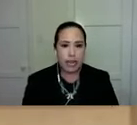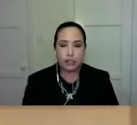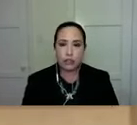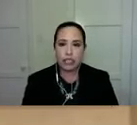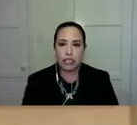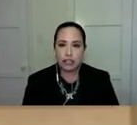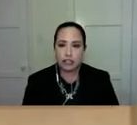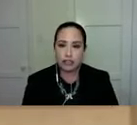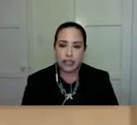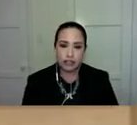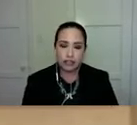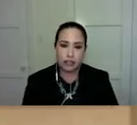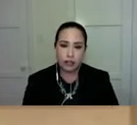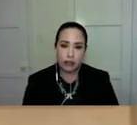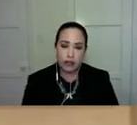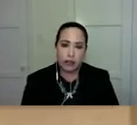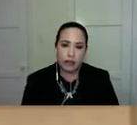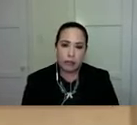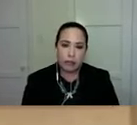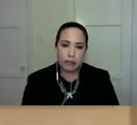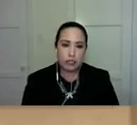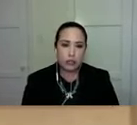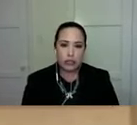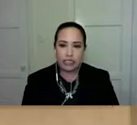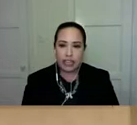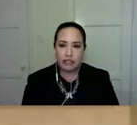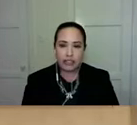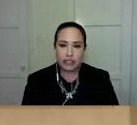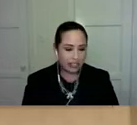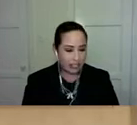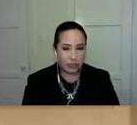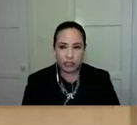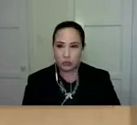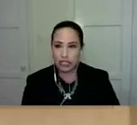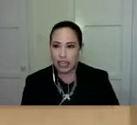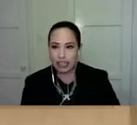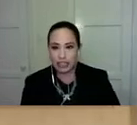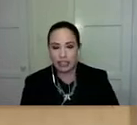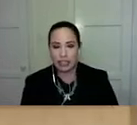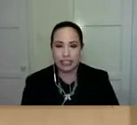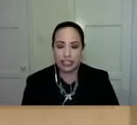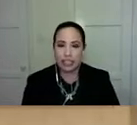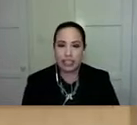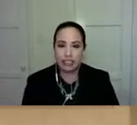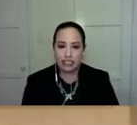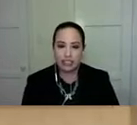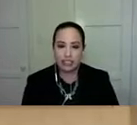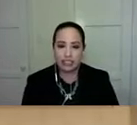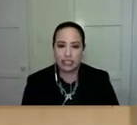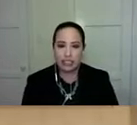tobacco trading cards and so um pretty shortly after these images were taken in the late